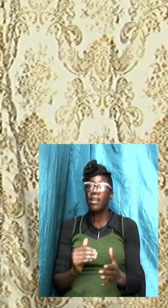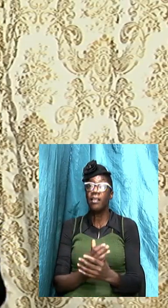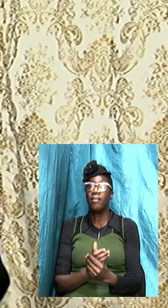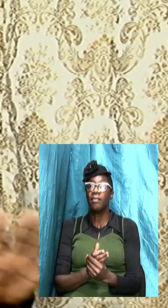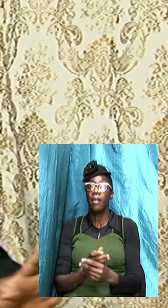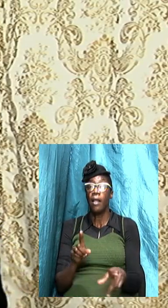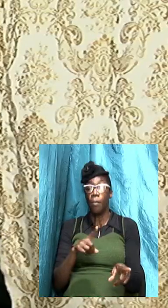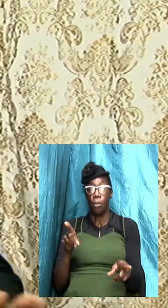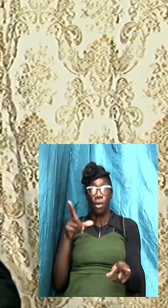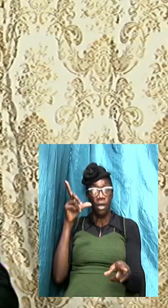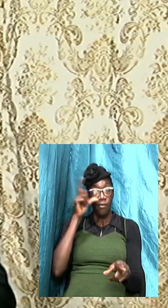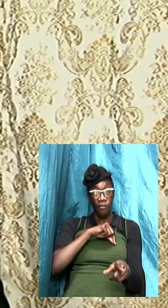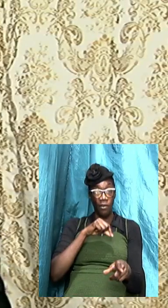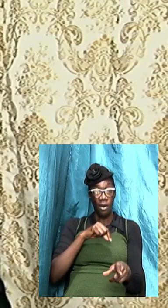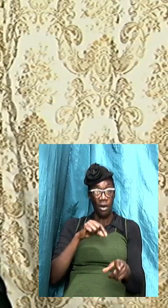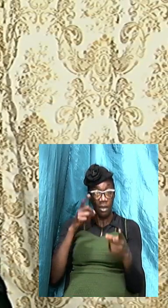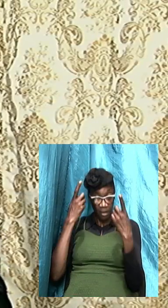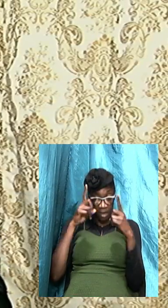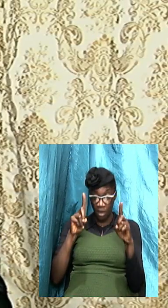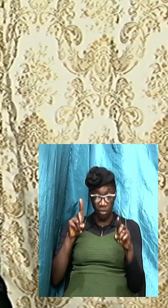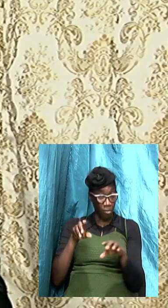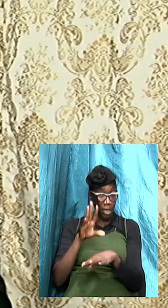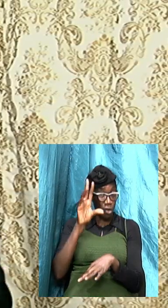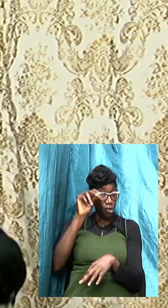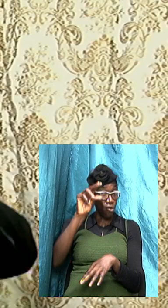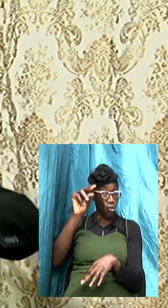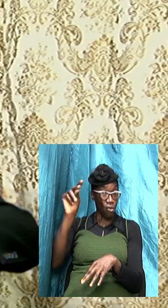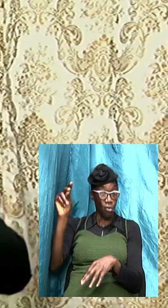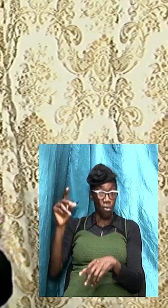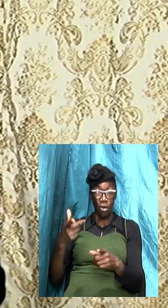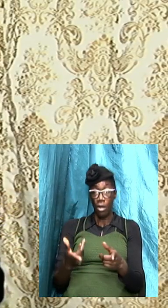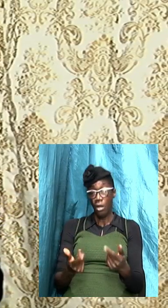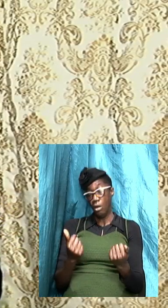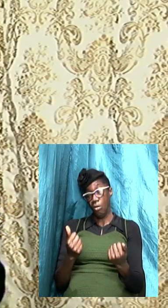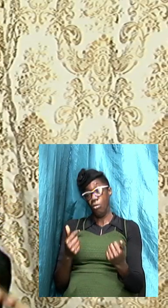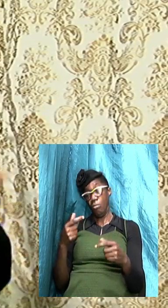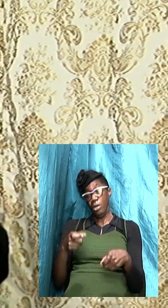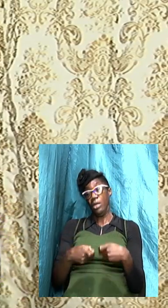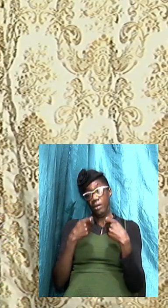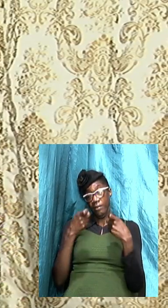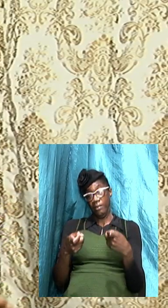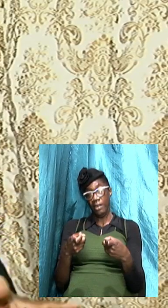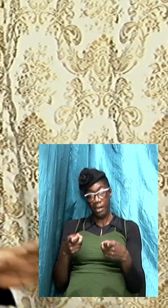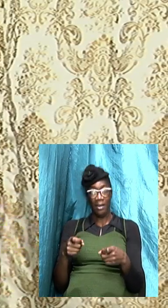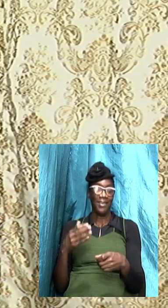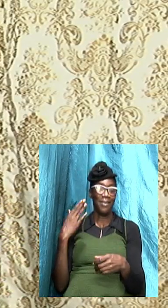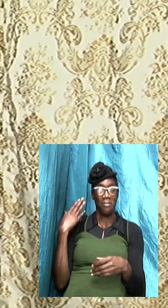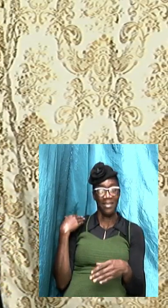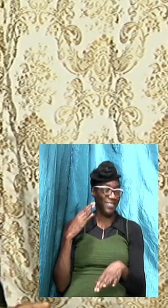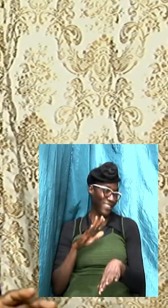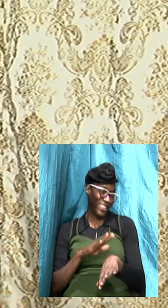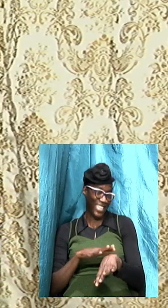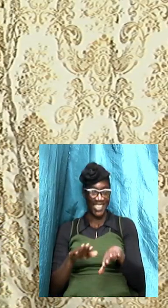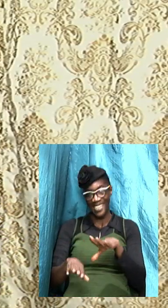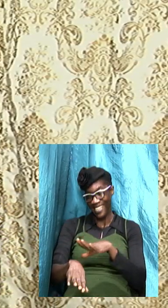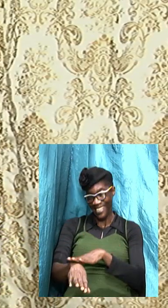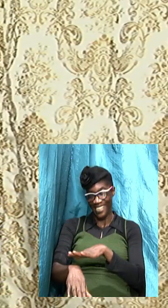but false doctrine won't do that you come in your sin and then pat you down in your sin